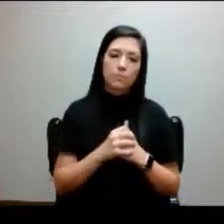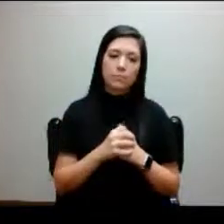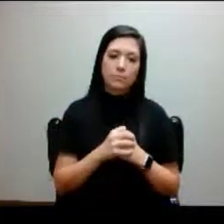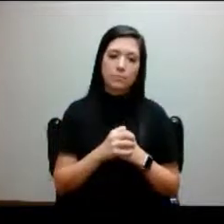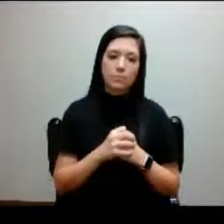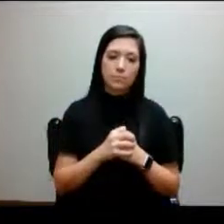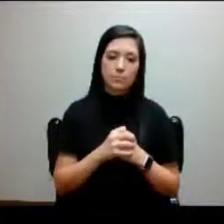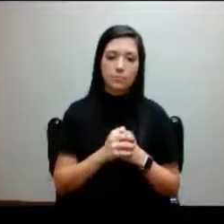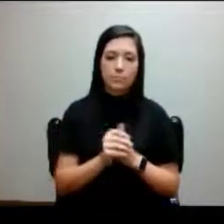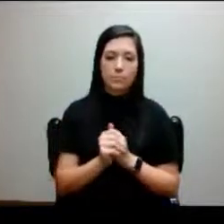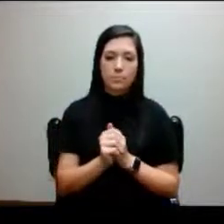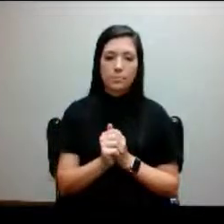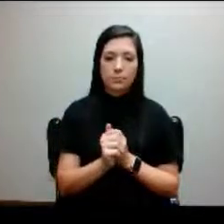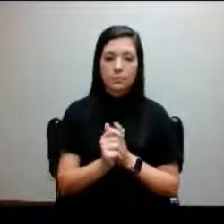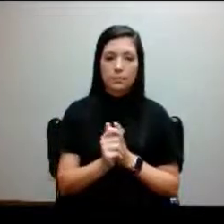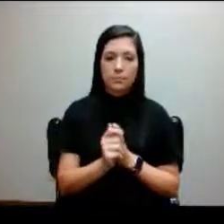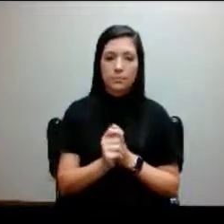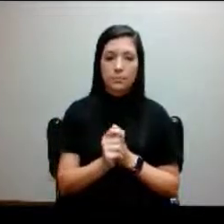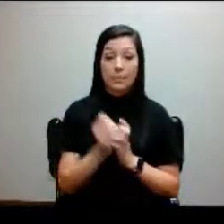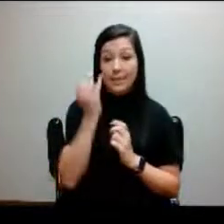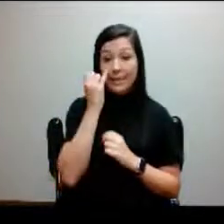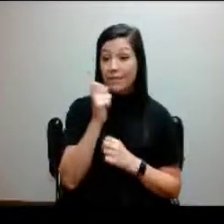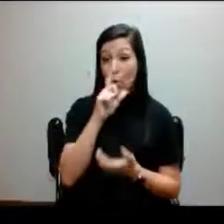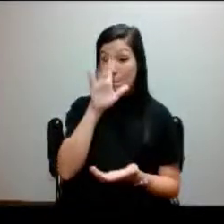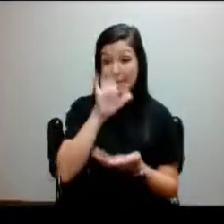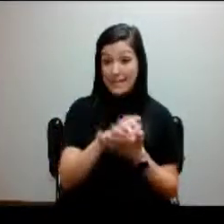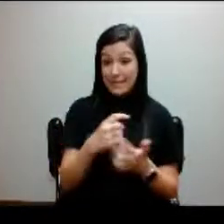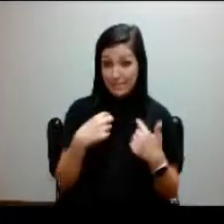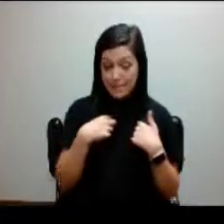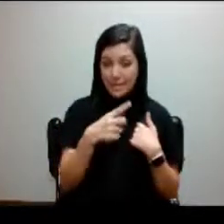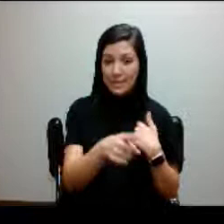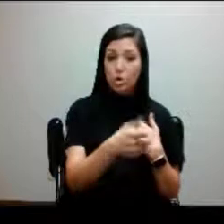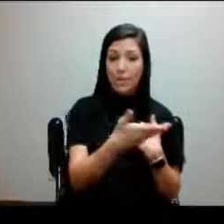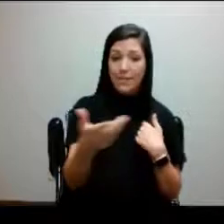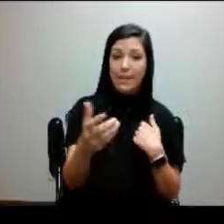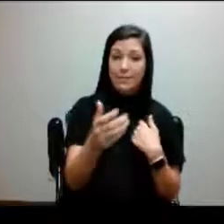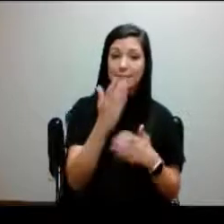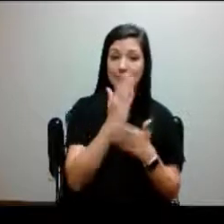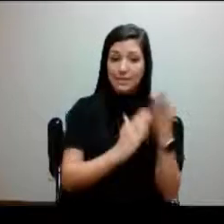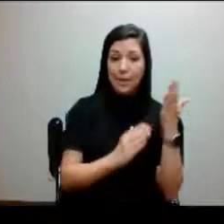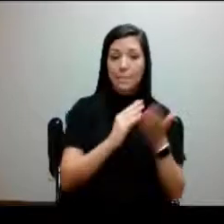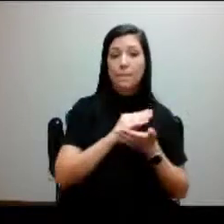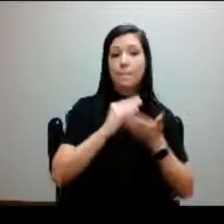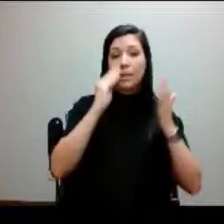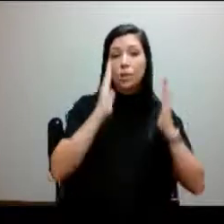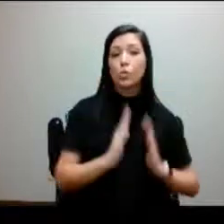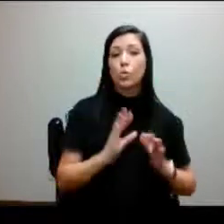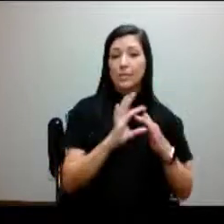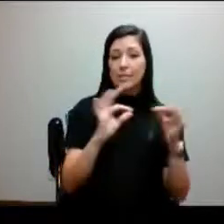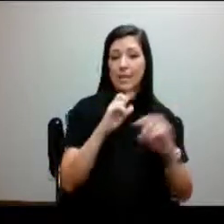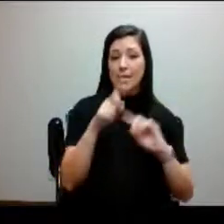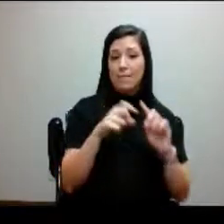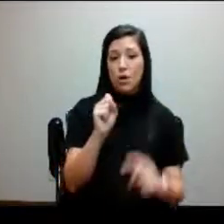And then, if you don't believe me, here are some of the things other people, some of our students mostly are saying about SAR.